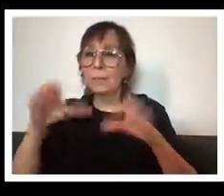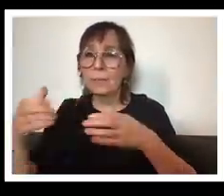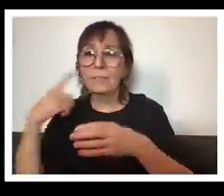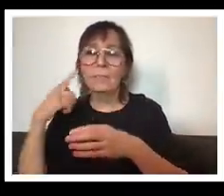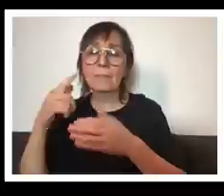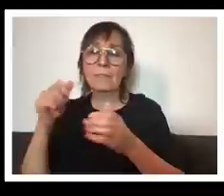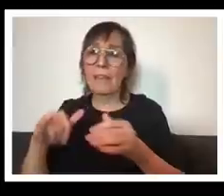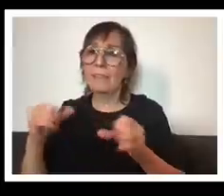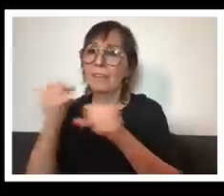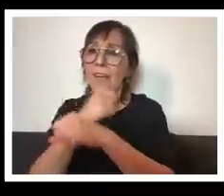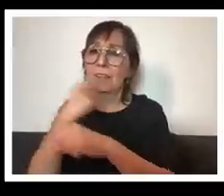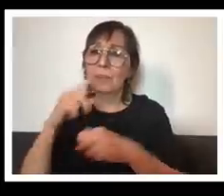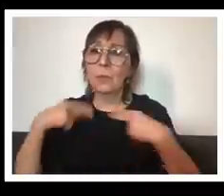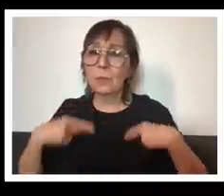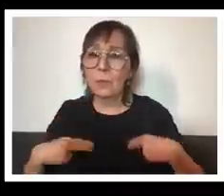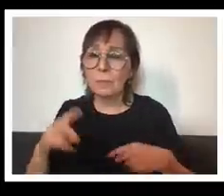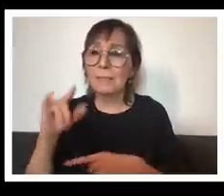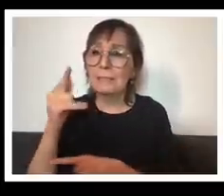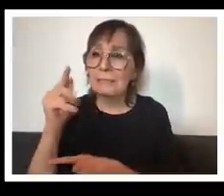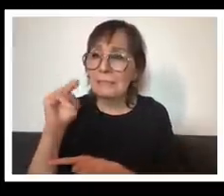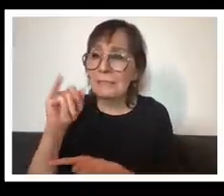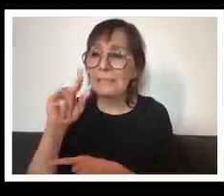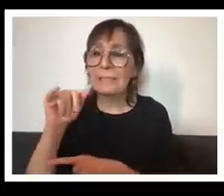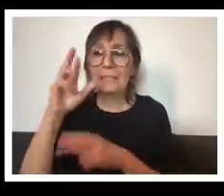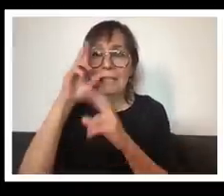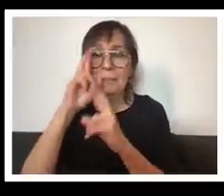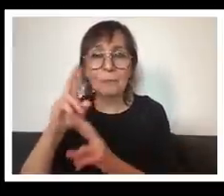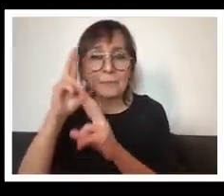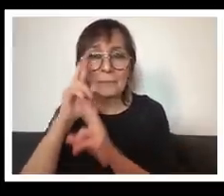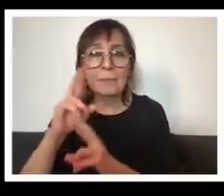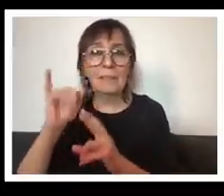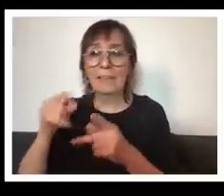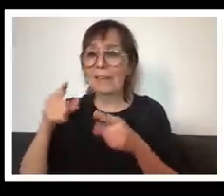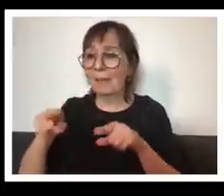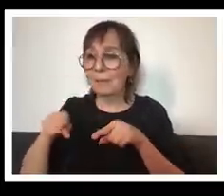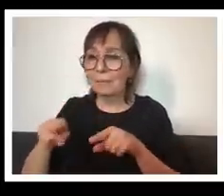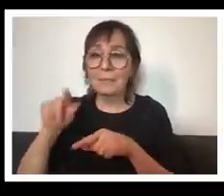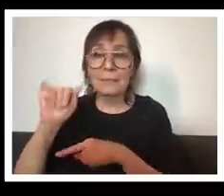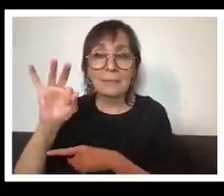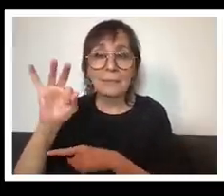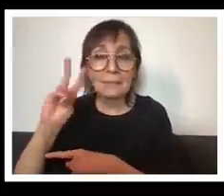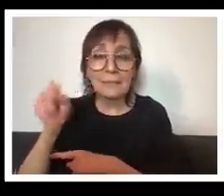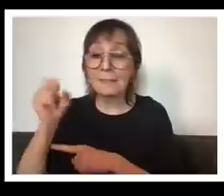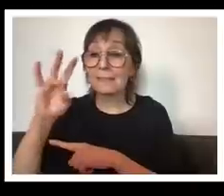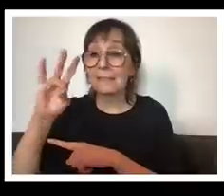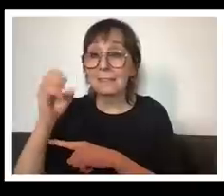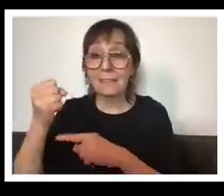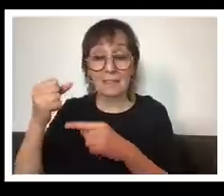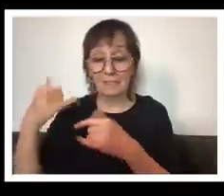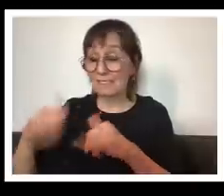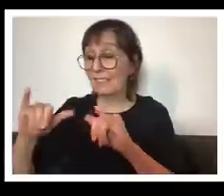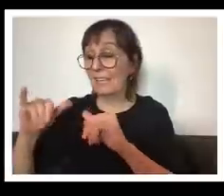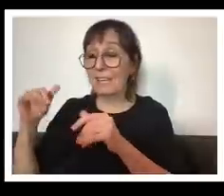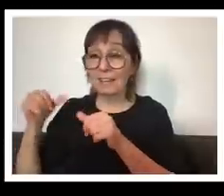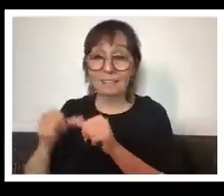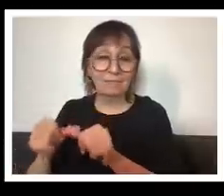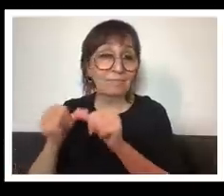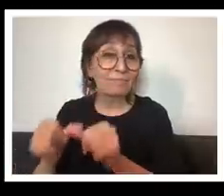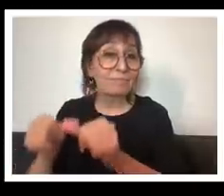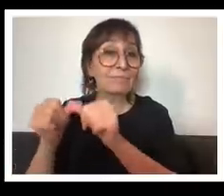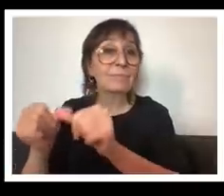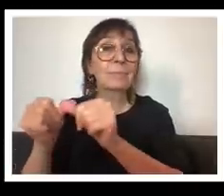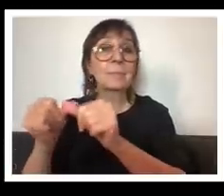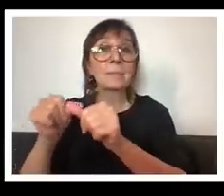respect uh that took place in the 60s and 70s and continue on to this day uh